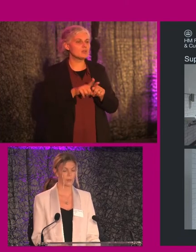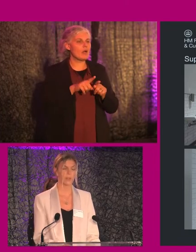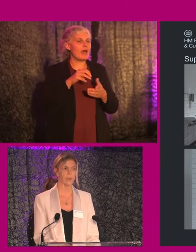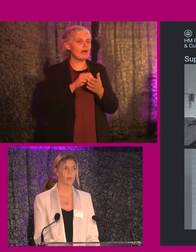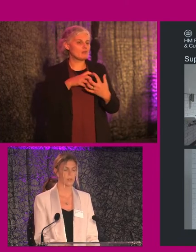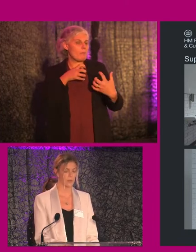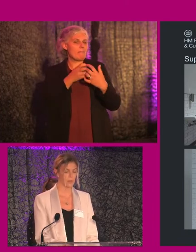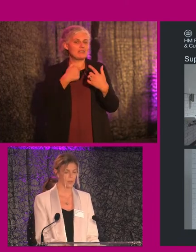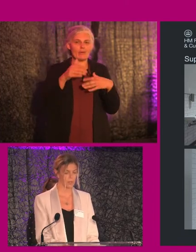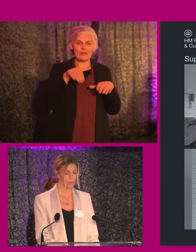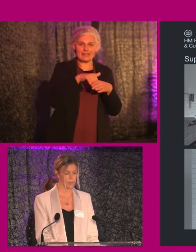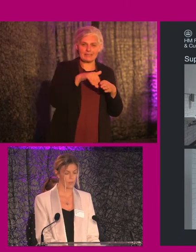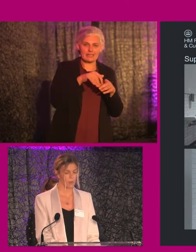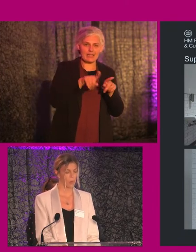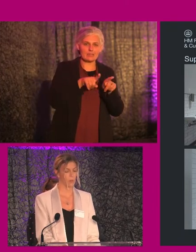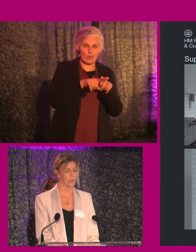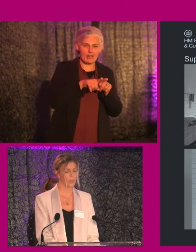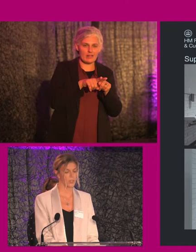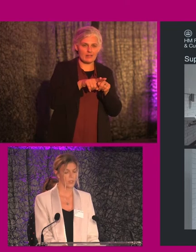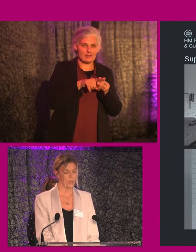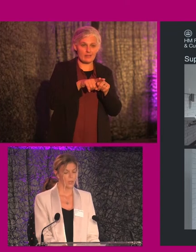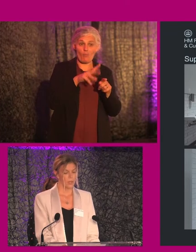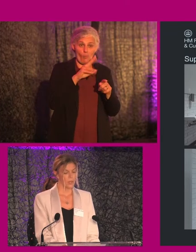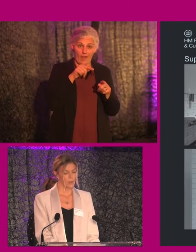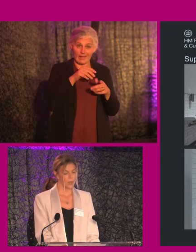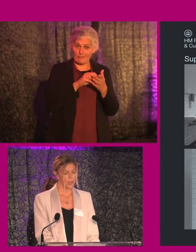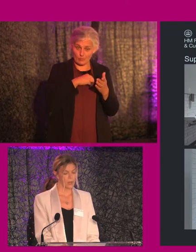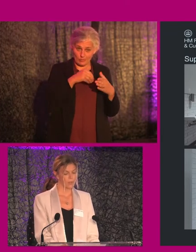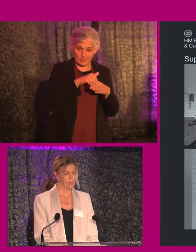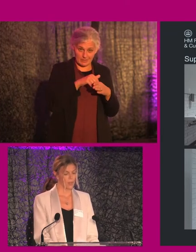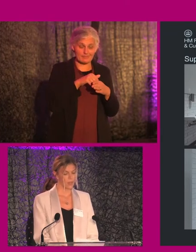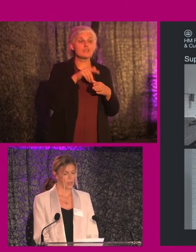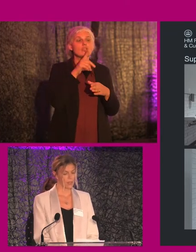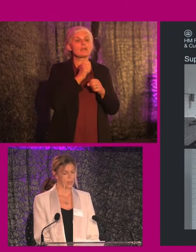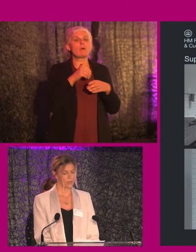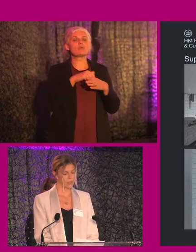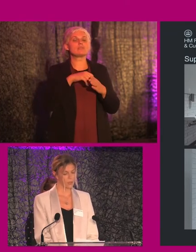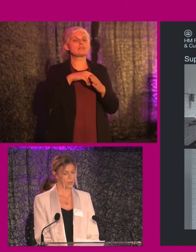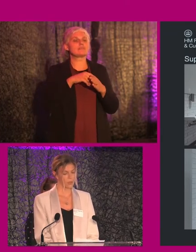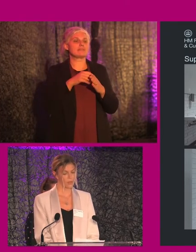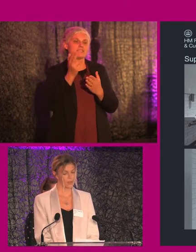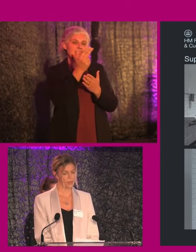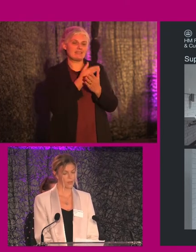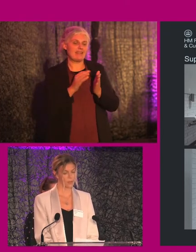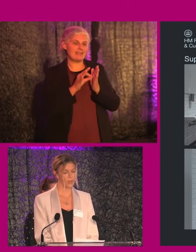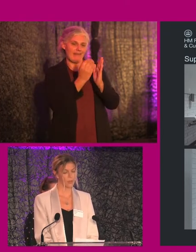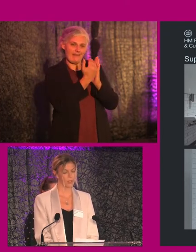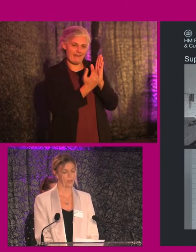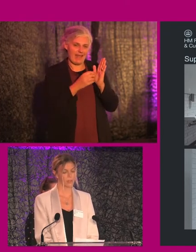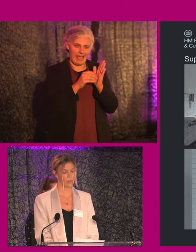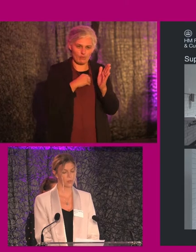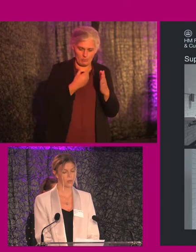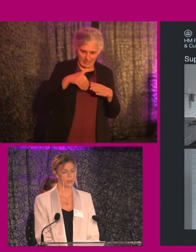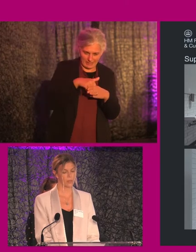apply to accessible WCs. Why wouldn't it? Led by the inclusive design guide, the accessible WCs had to be good